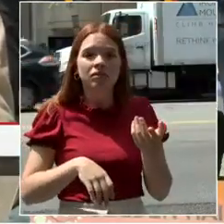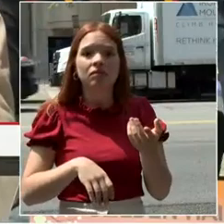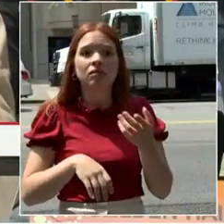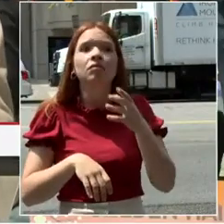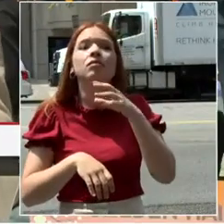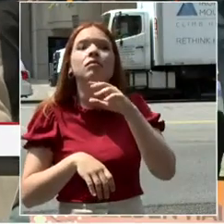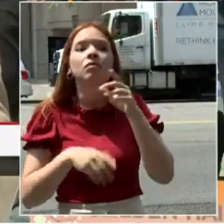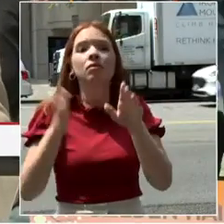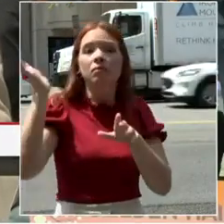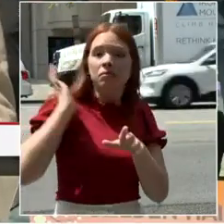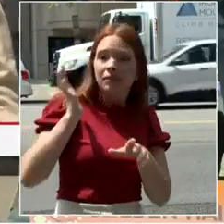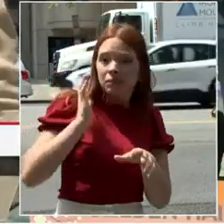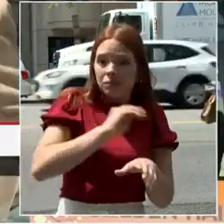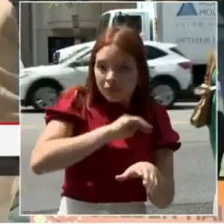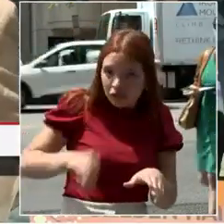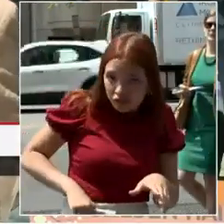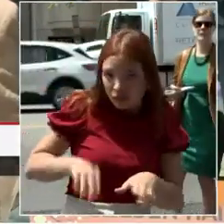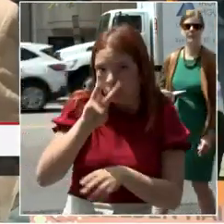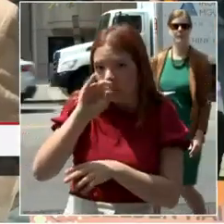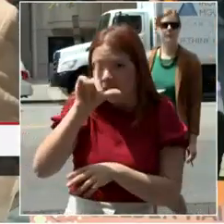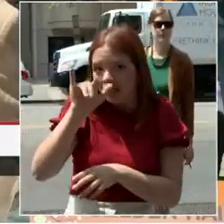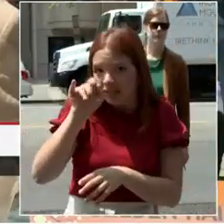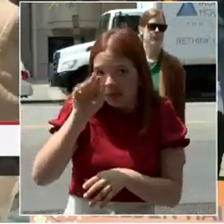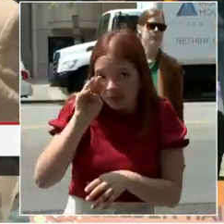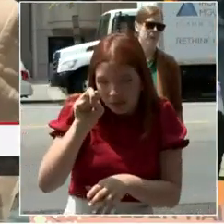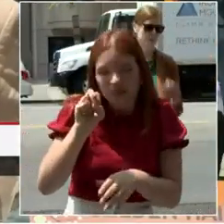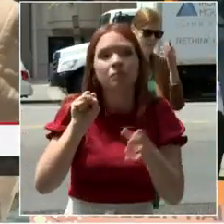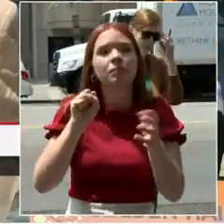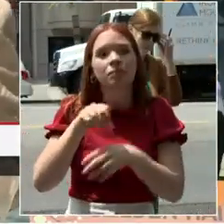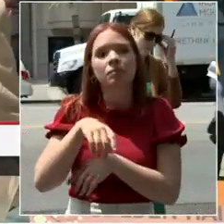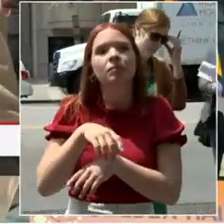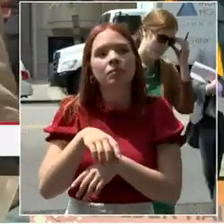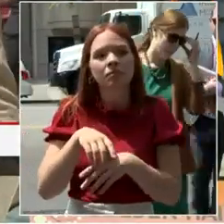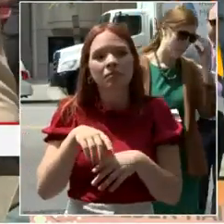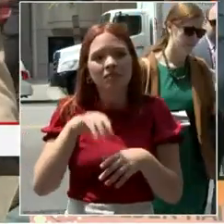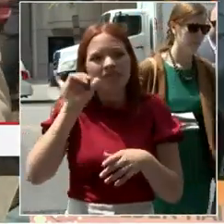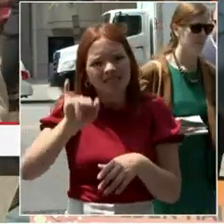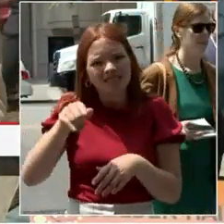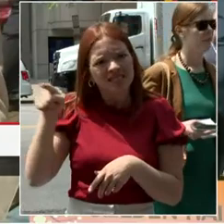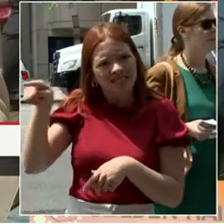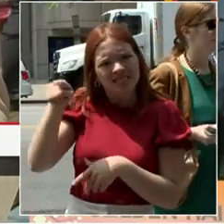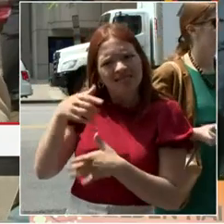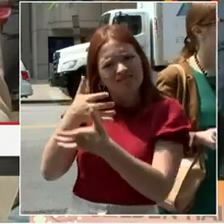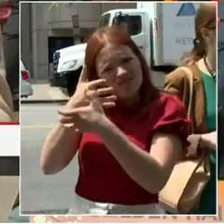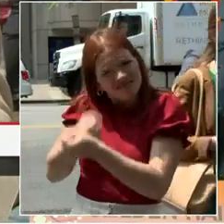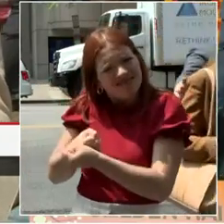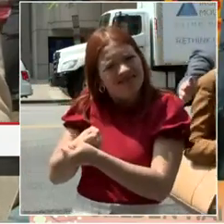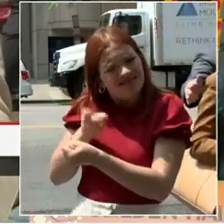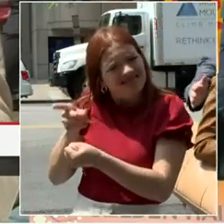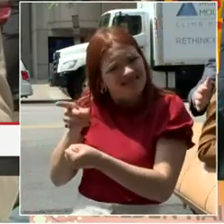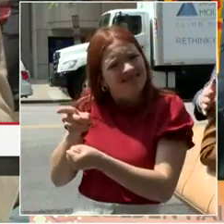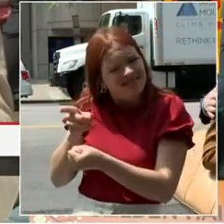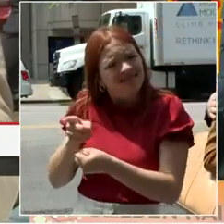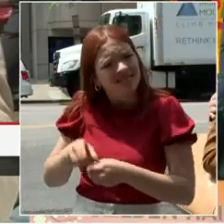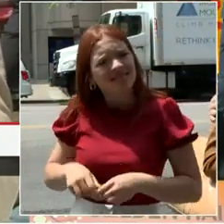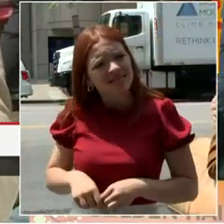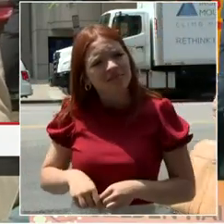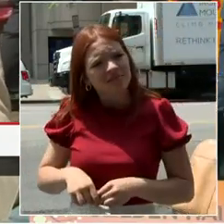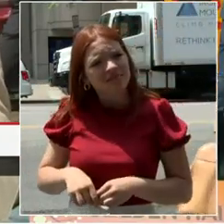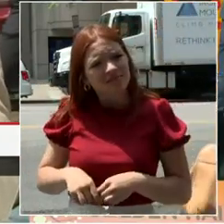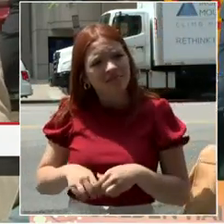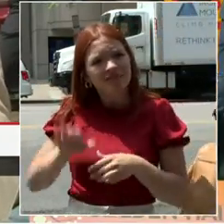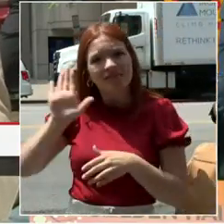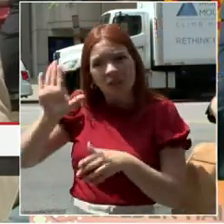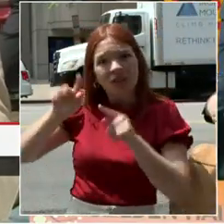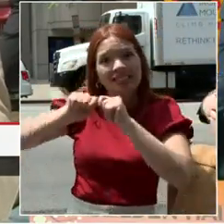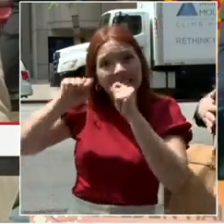So don't tell me people don't trust Tony Williams because they do. And the team that he has put together of